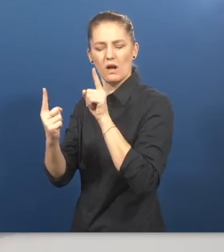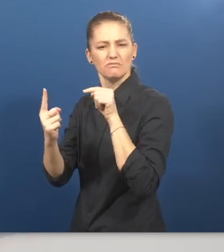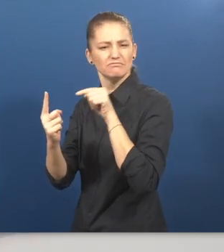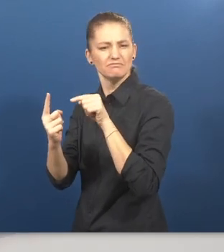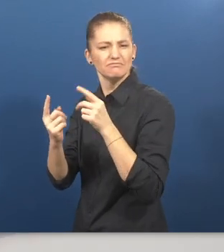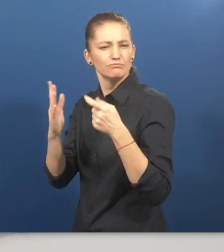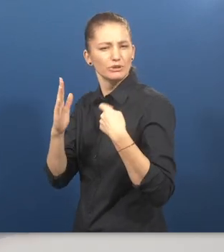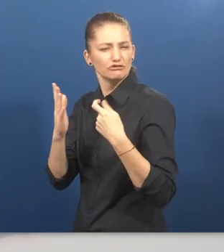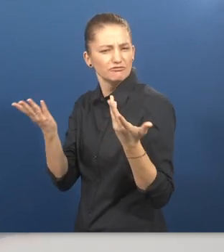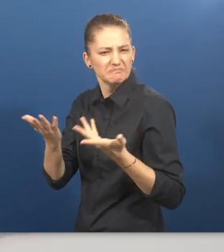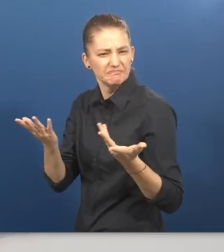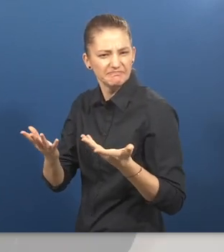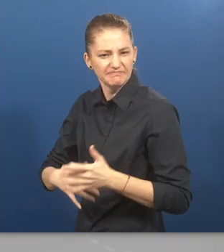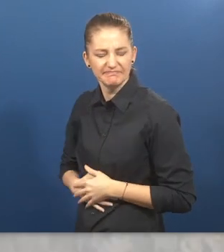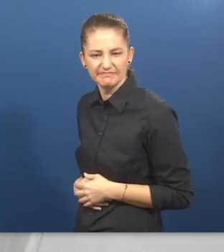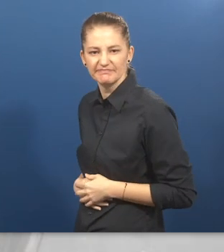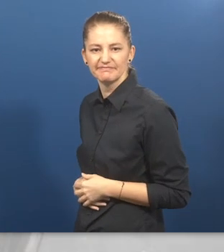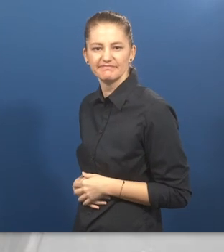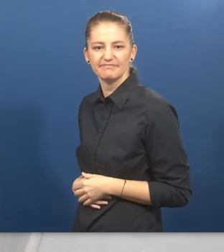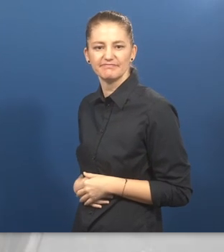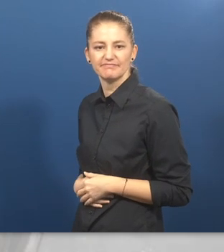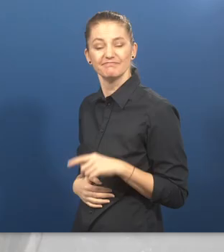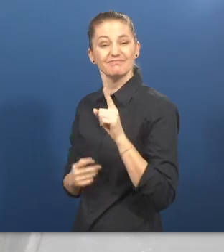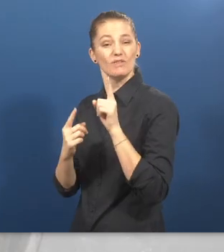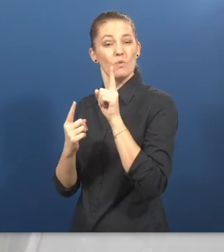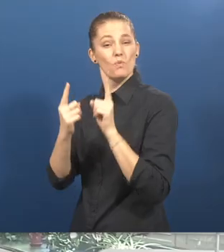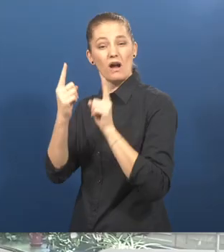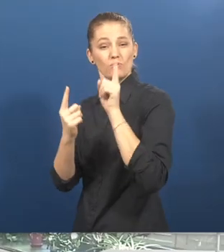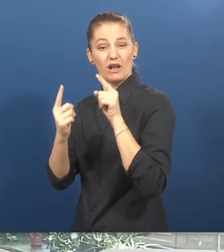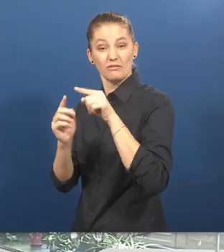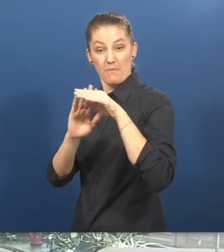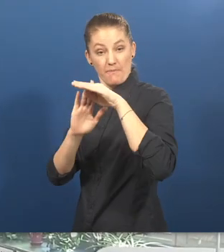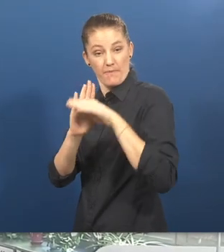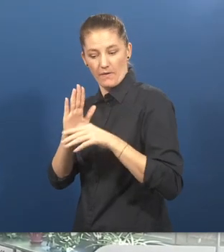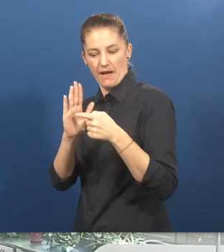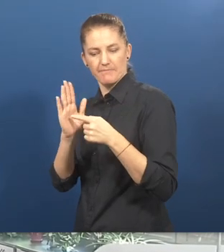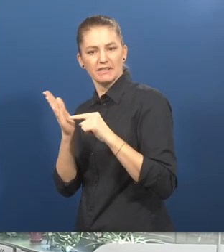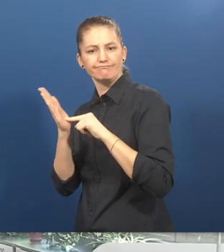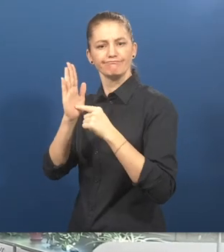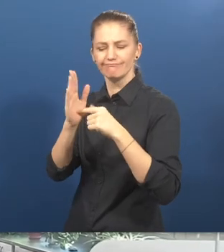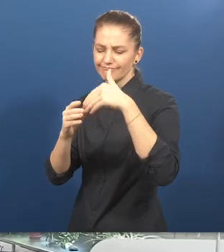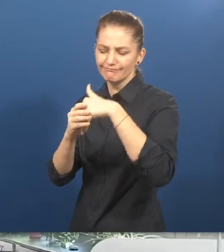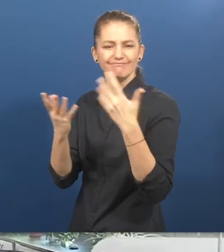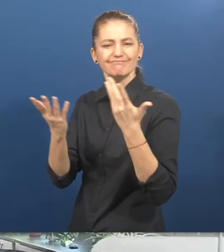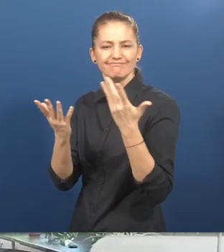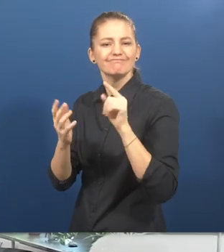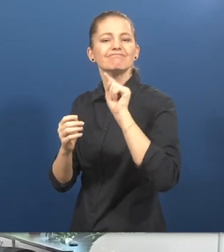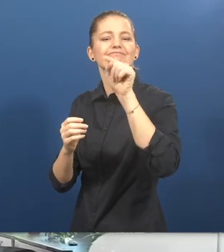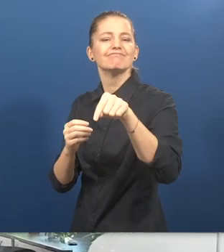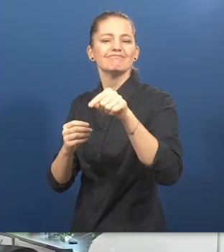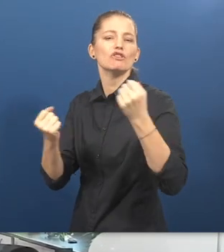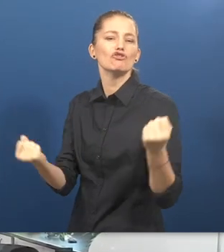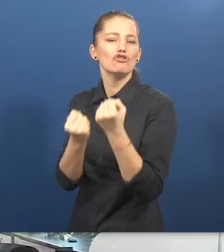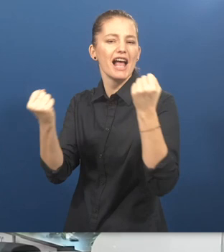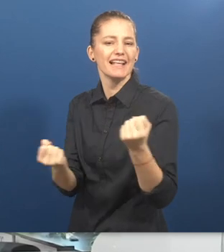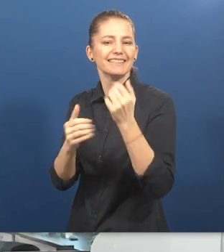One about? Sabina Lobato, Director of Training and Employment. The program shows the effectiveness of the combination